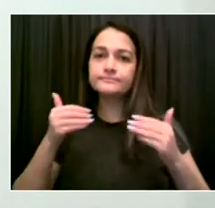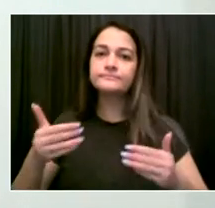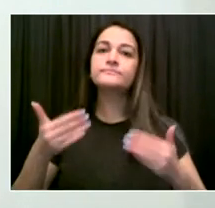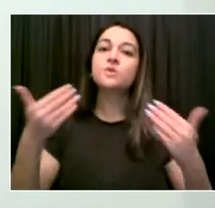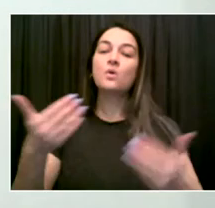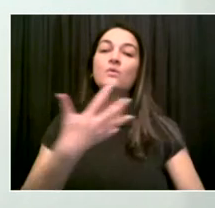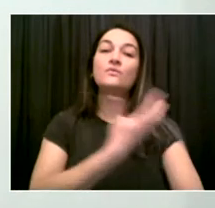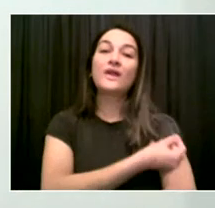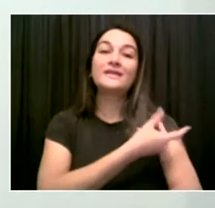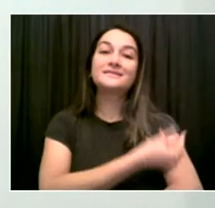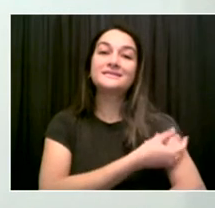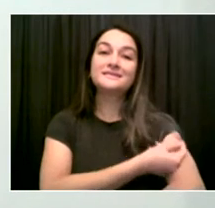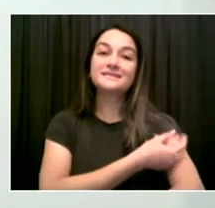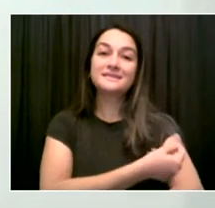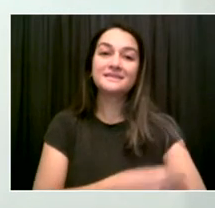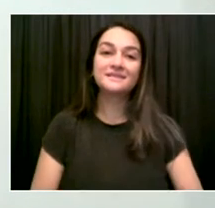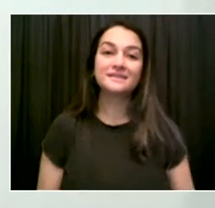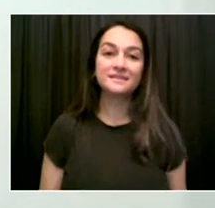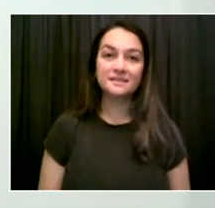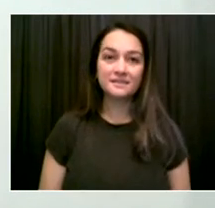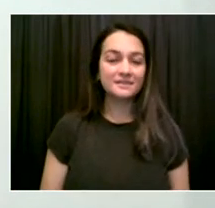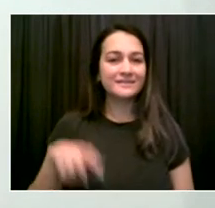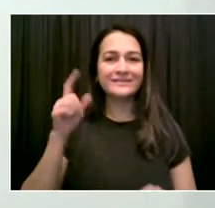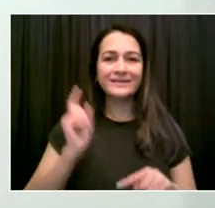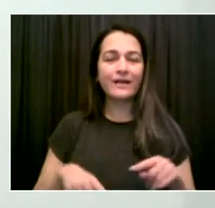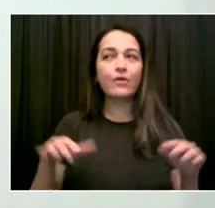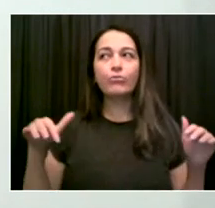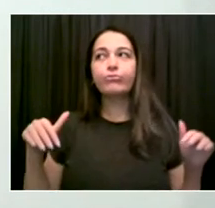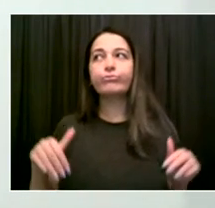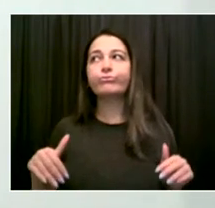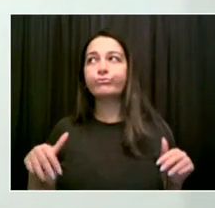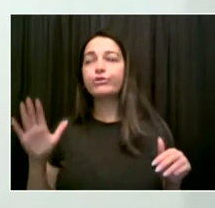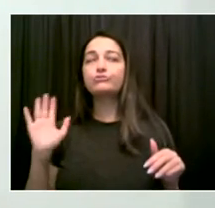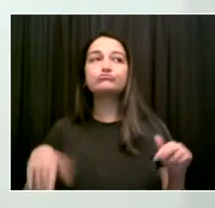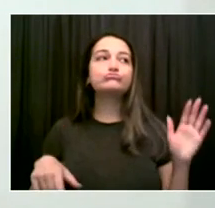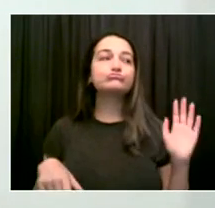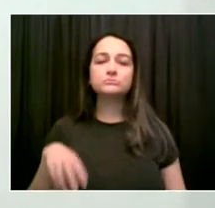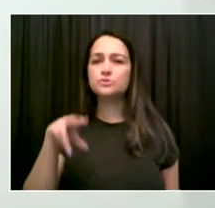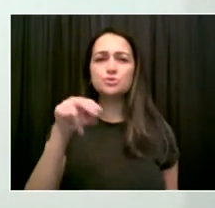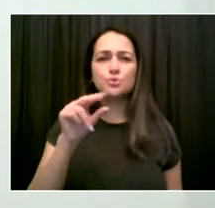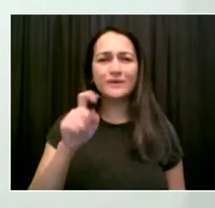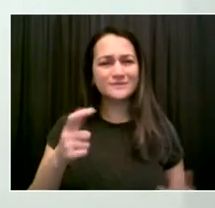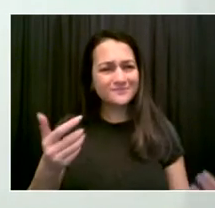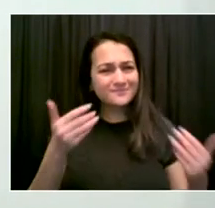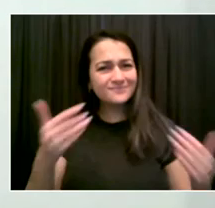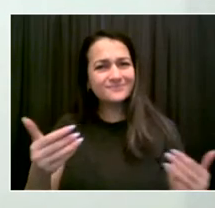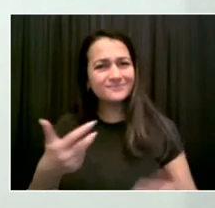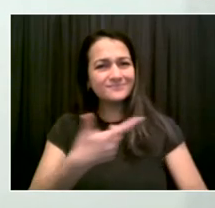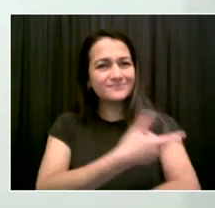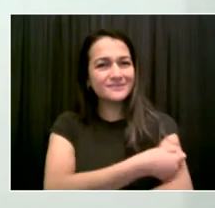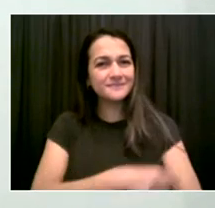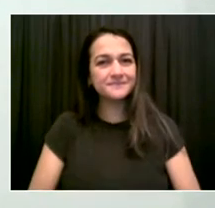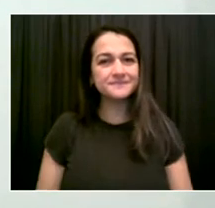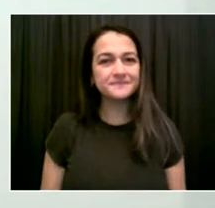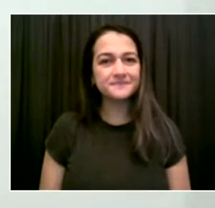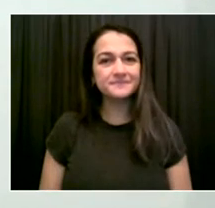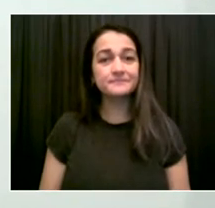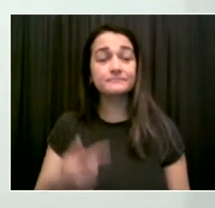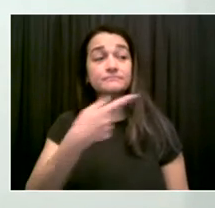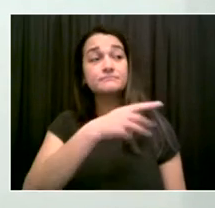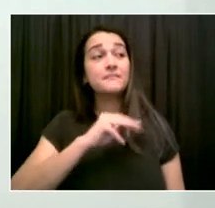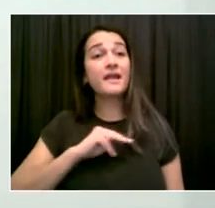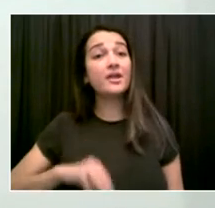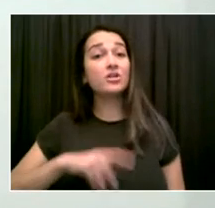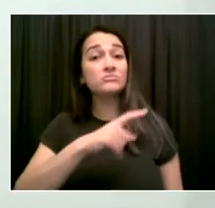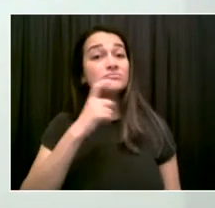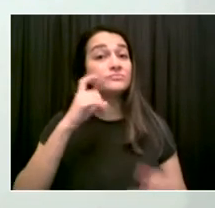smart, practical, as I said, and I think it will save lives. The only other thing that